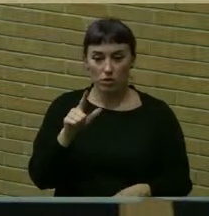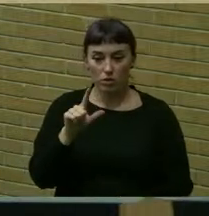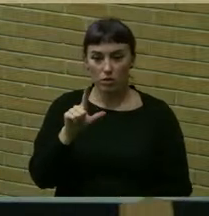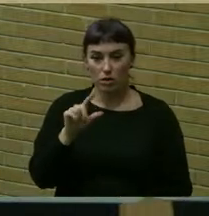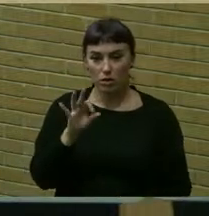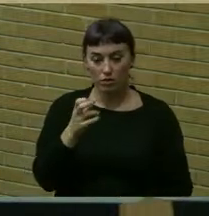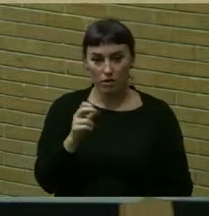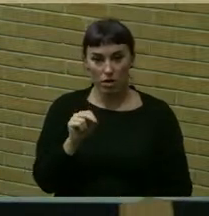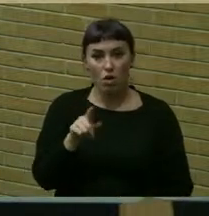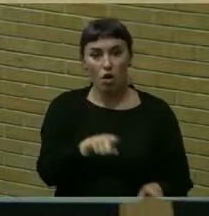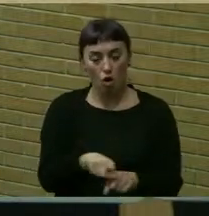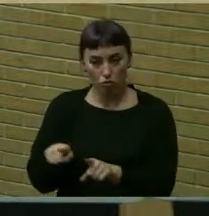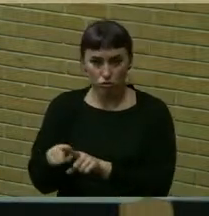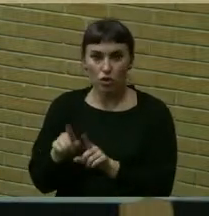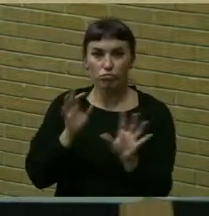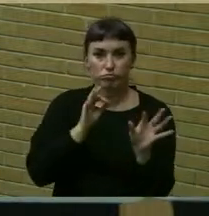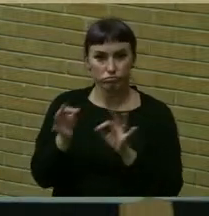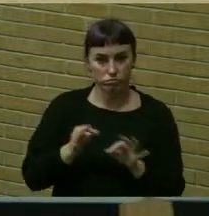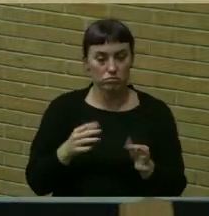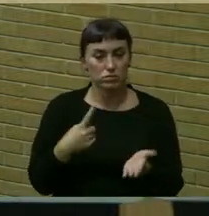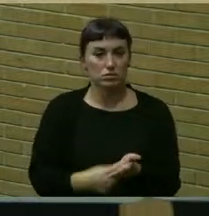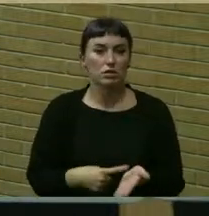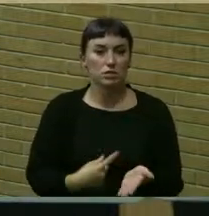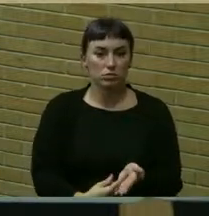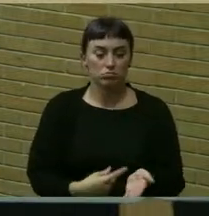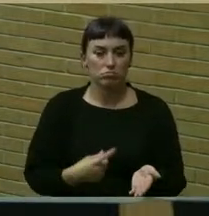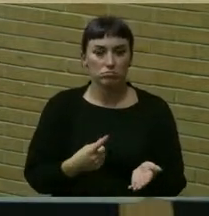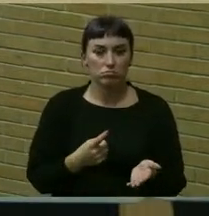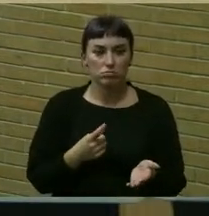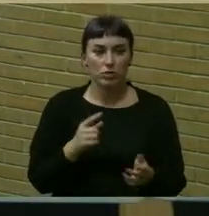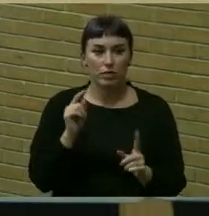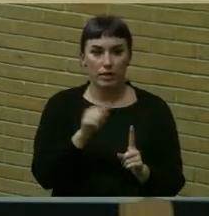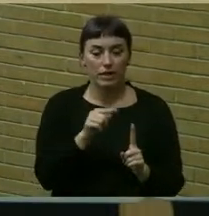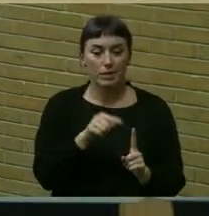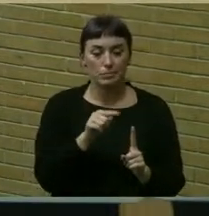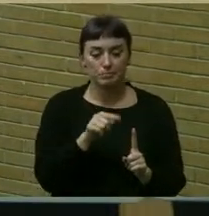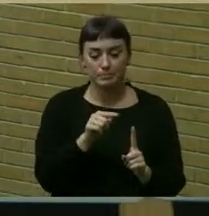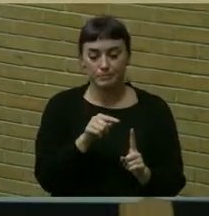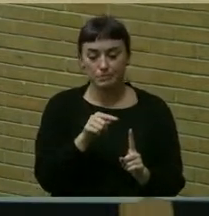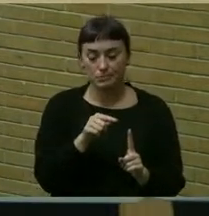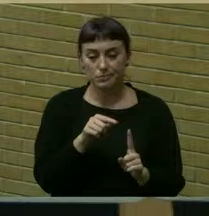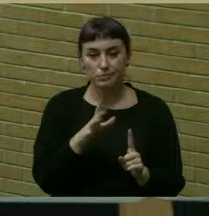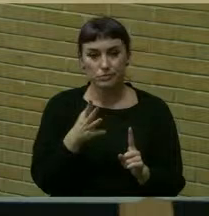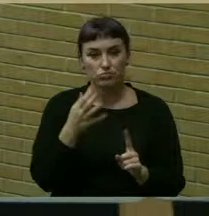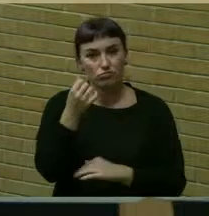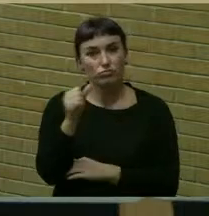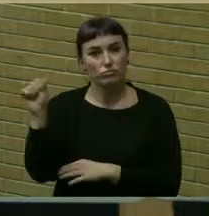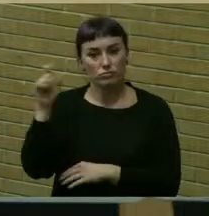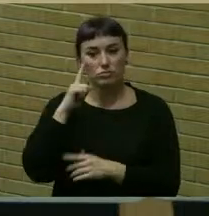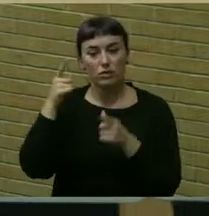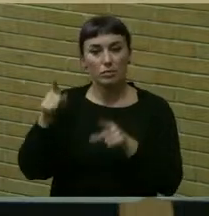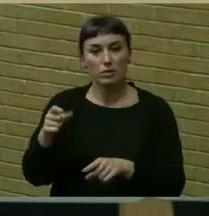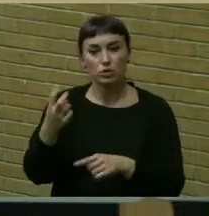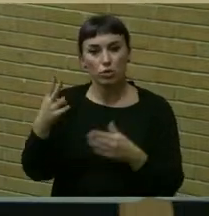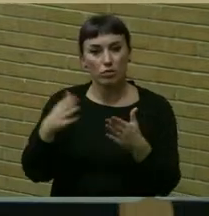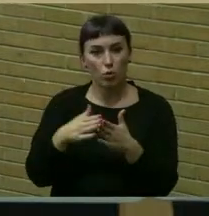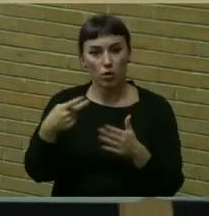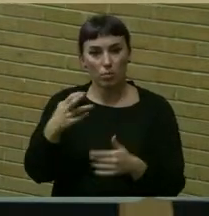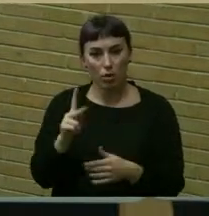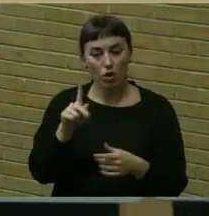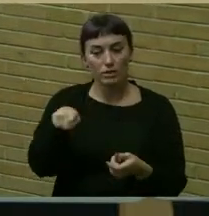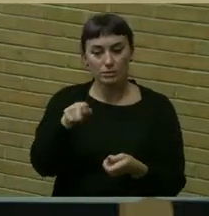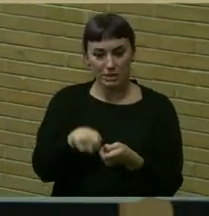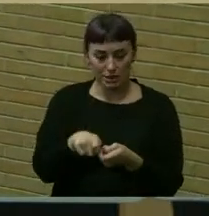also discussing the um demonstrations in the 12 corners park and